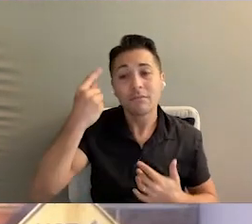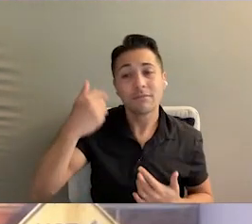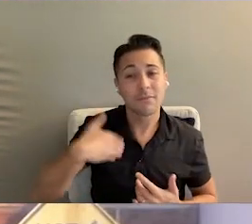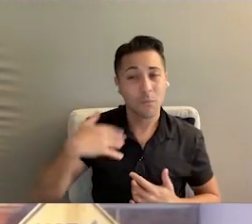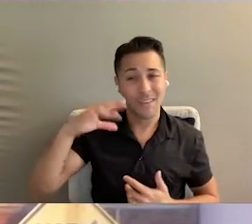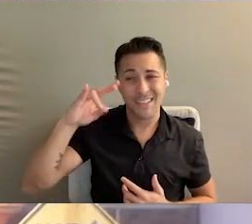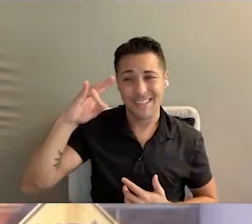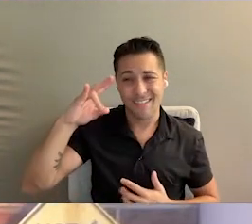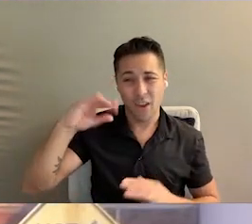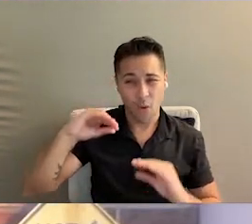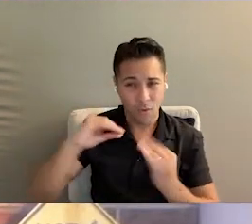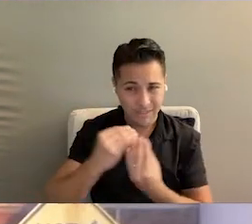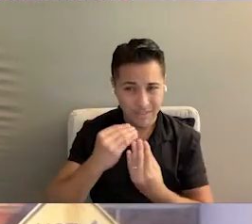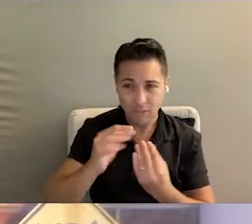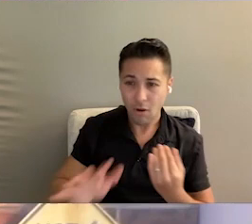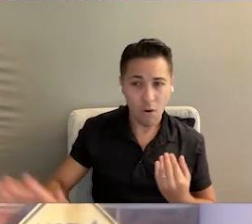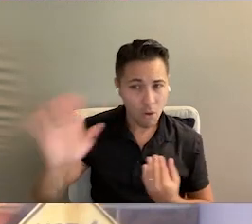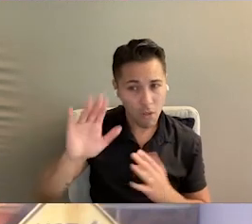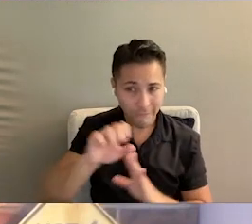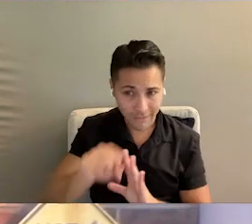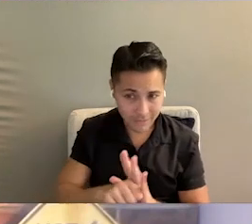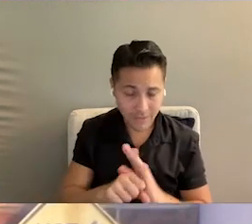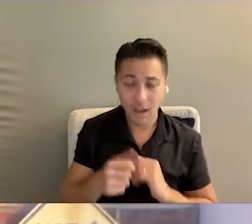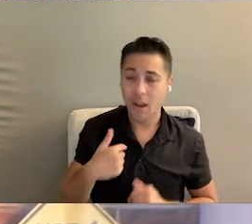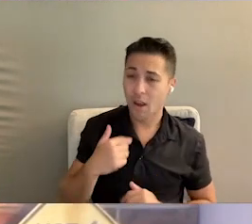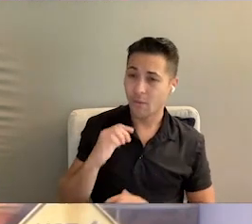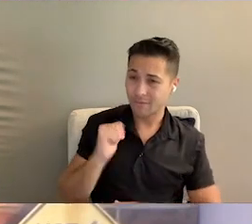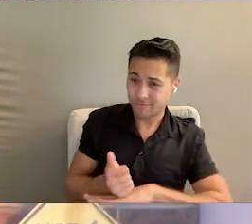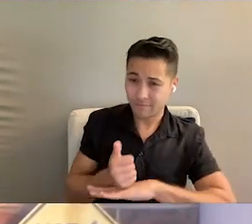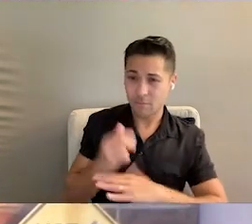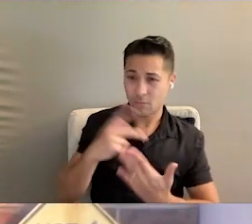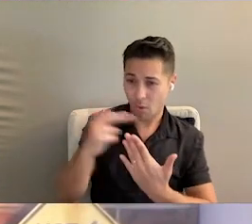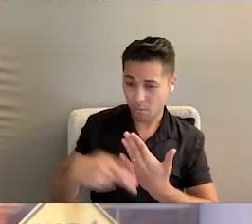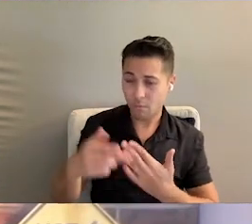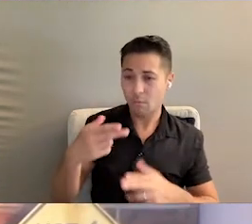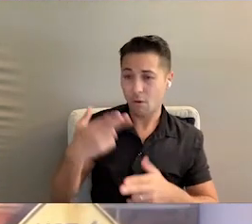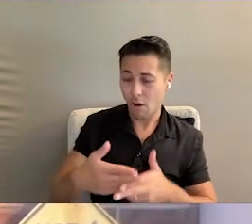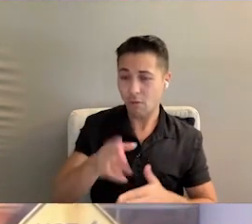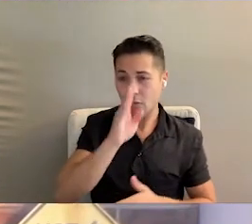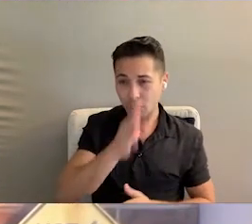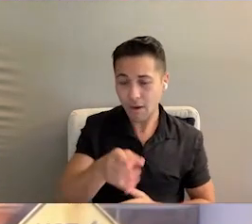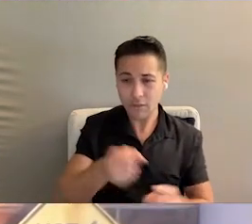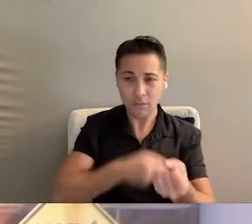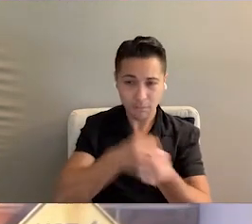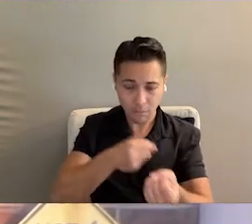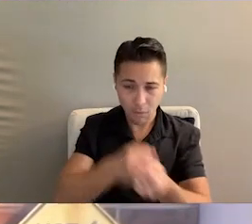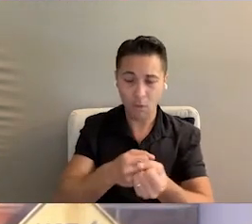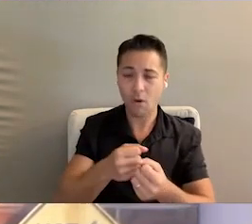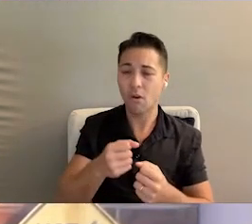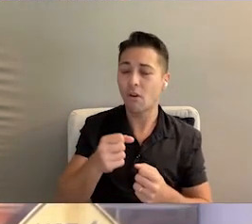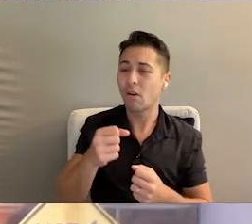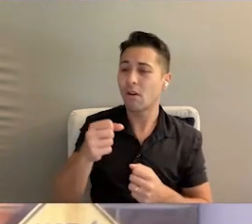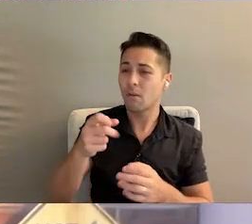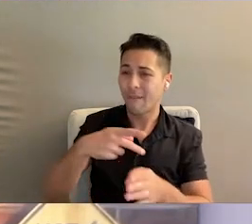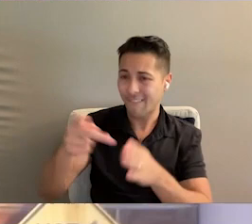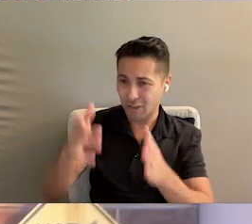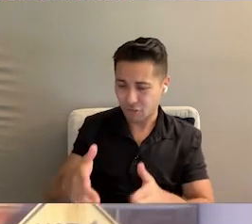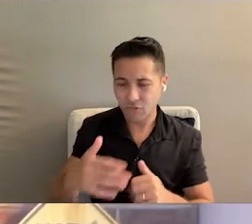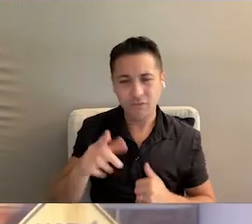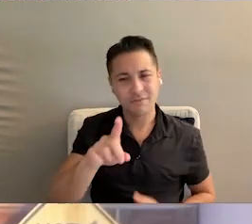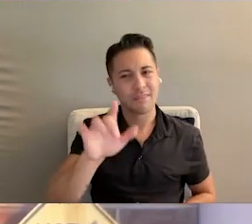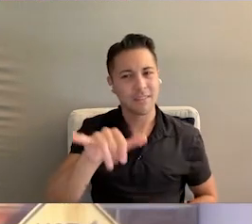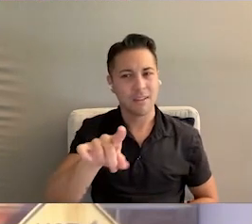seven organizations throughout the state currently, and we implement a program called the Direct Support Professional Program DS